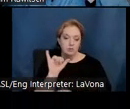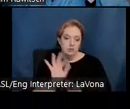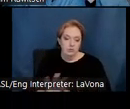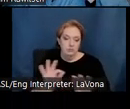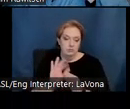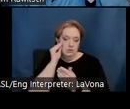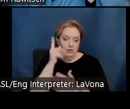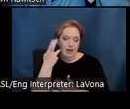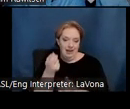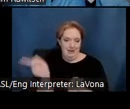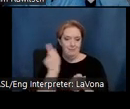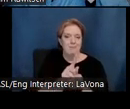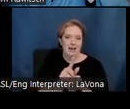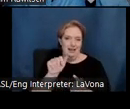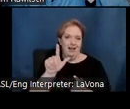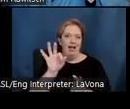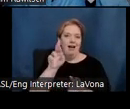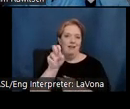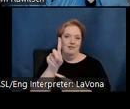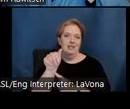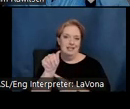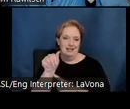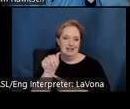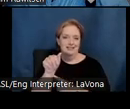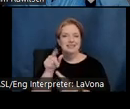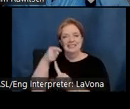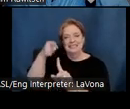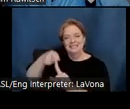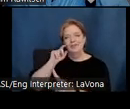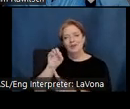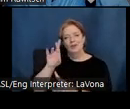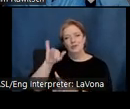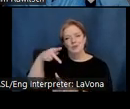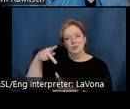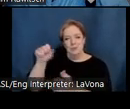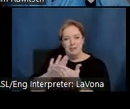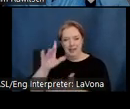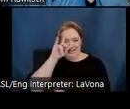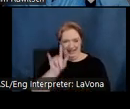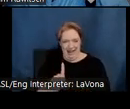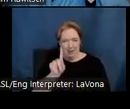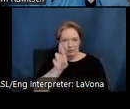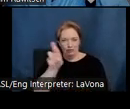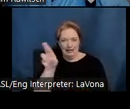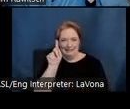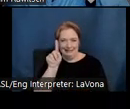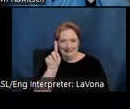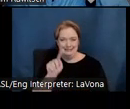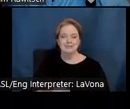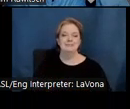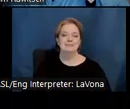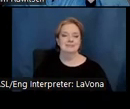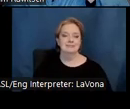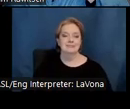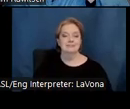where he met Alfreda, specifically at Scripps College, which I believe is pictured on the upper right of your screen. Visiting